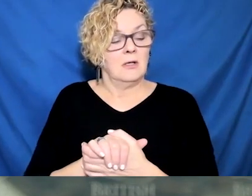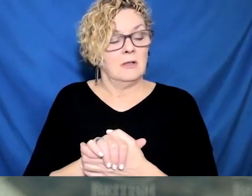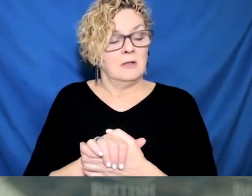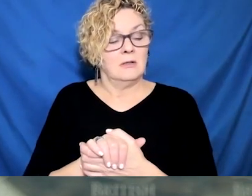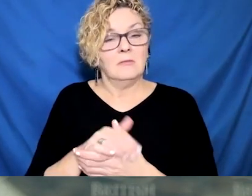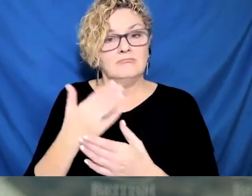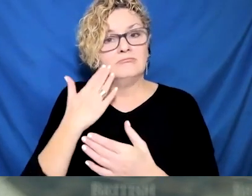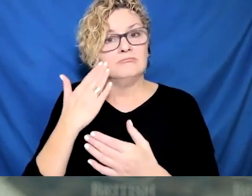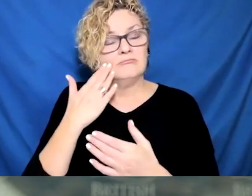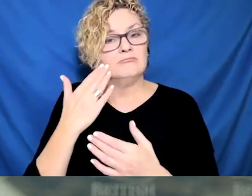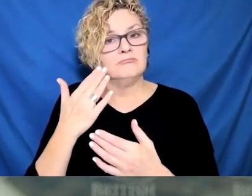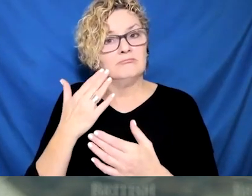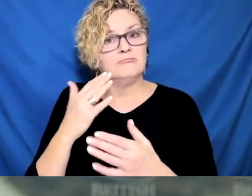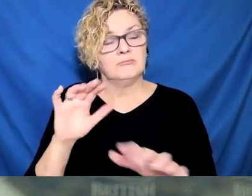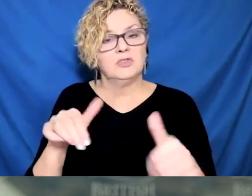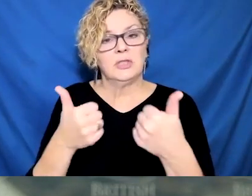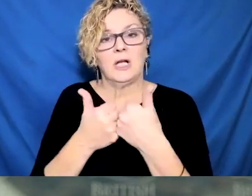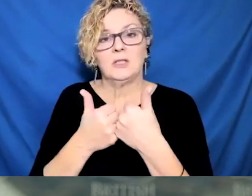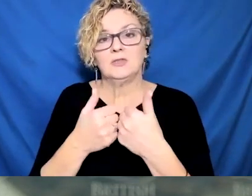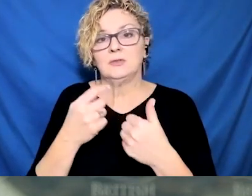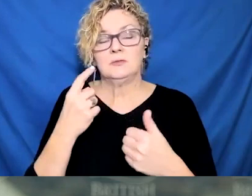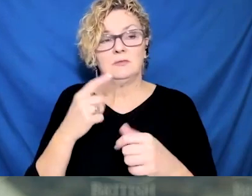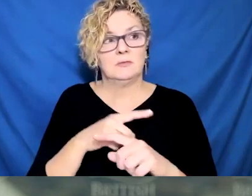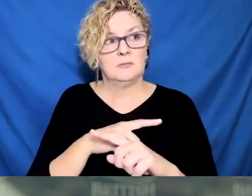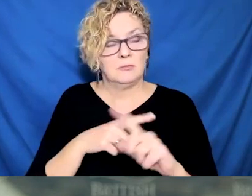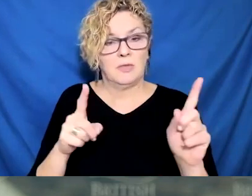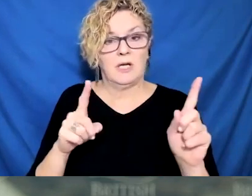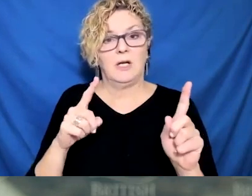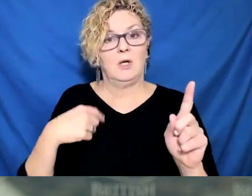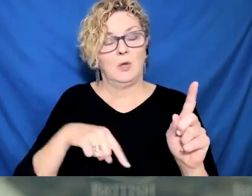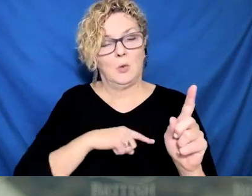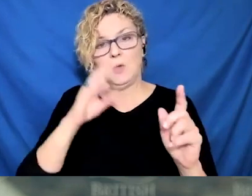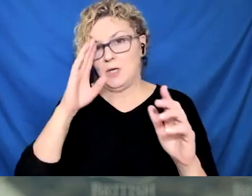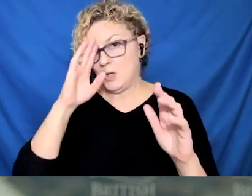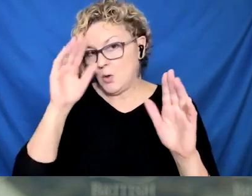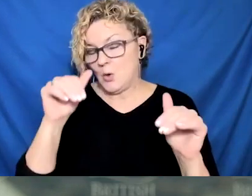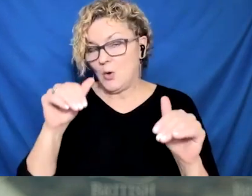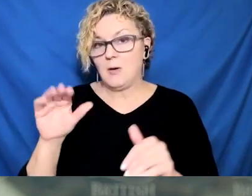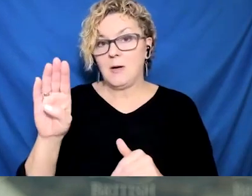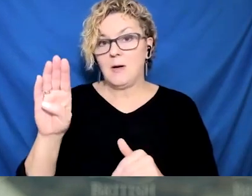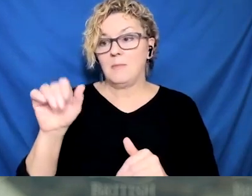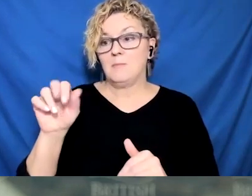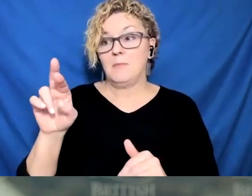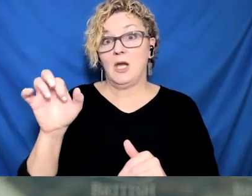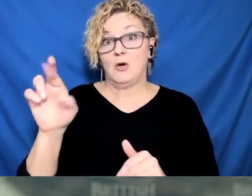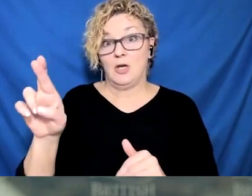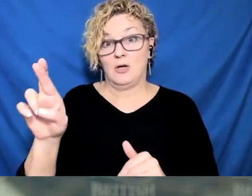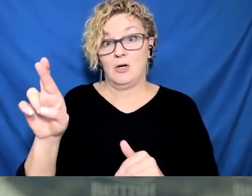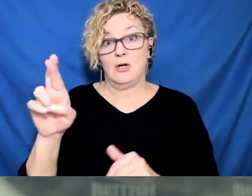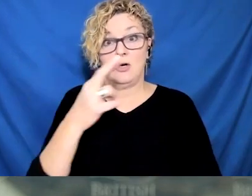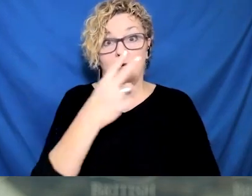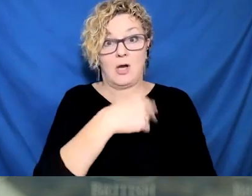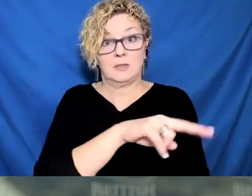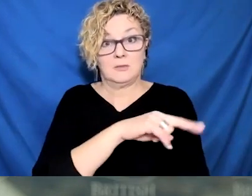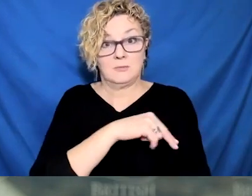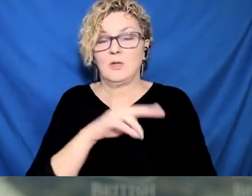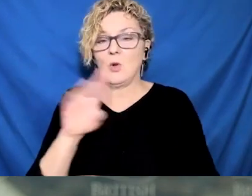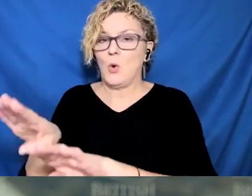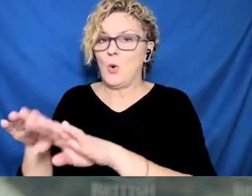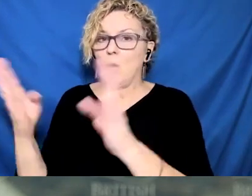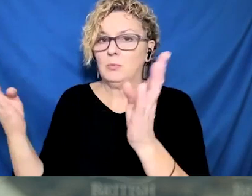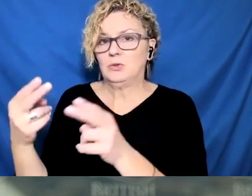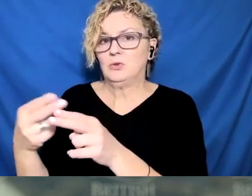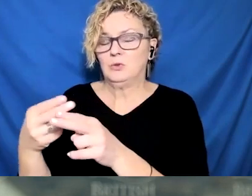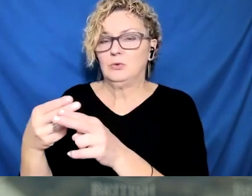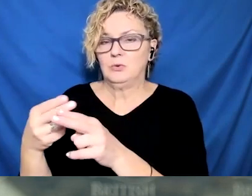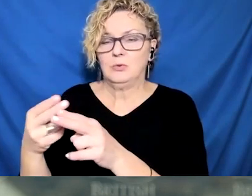sectors. Obviously, people have largely unionized sectors and others people have a higher level of sick